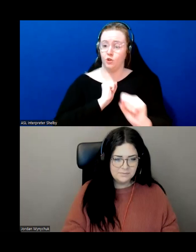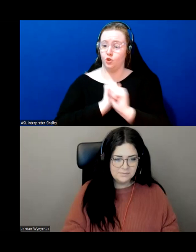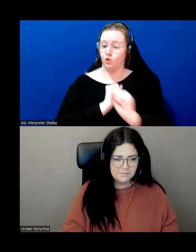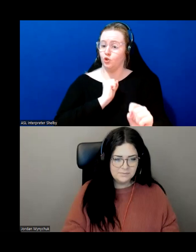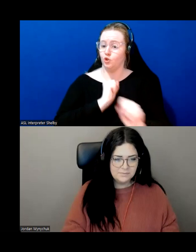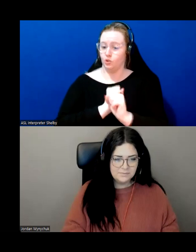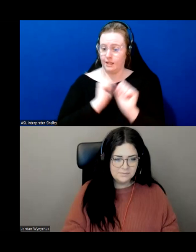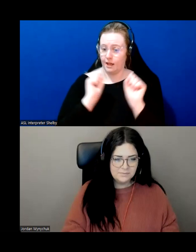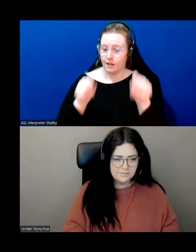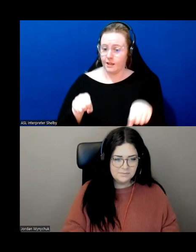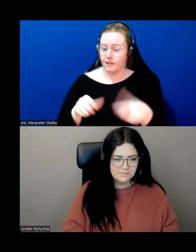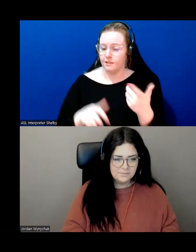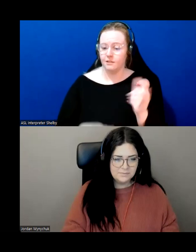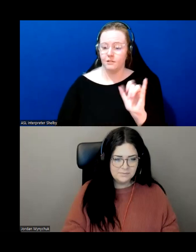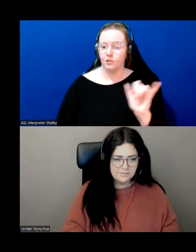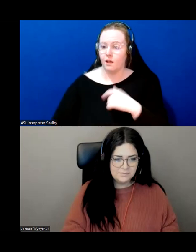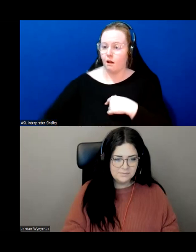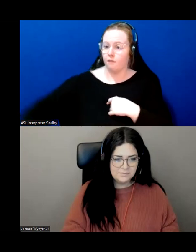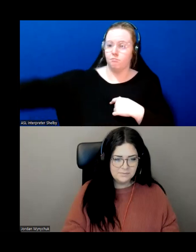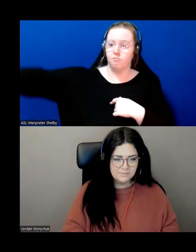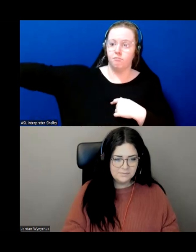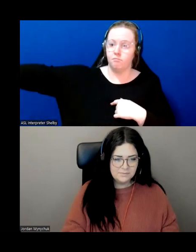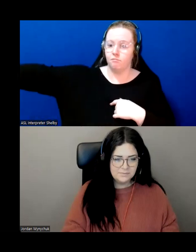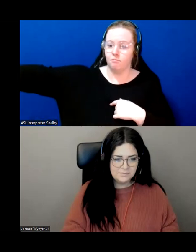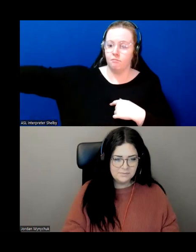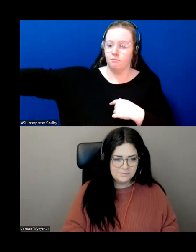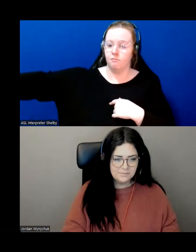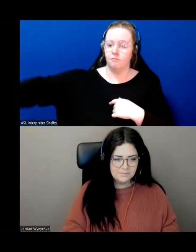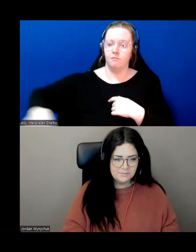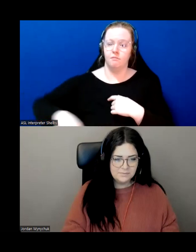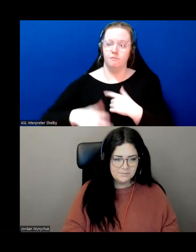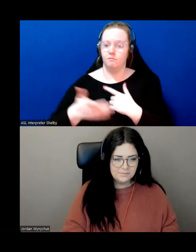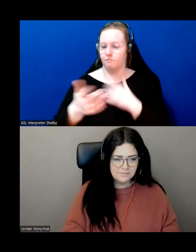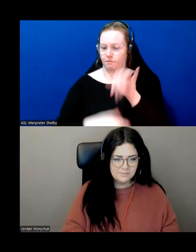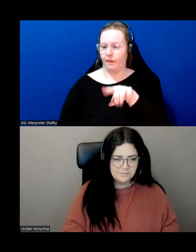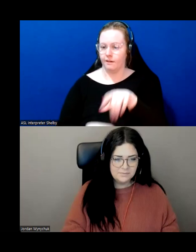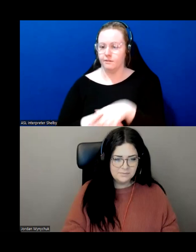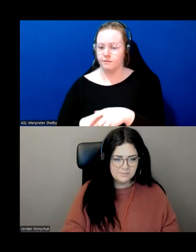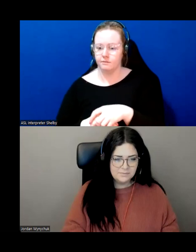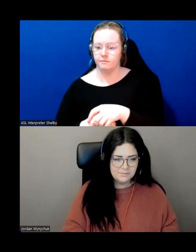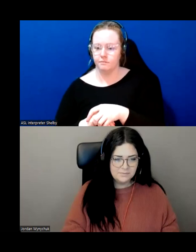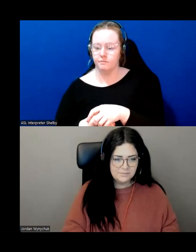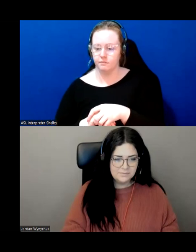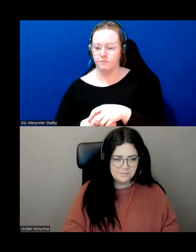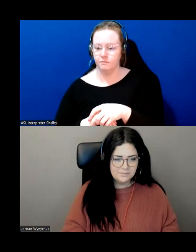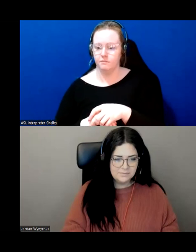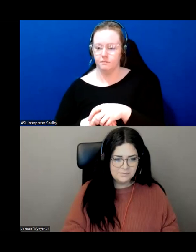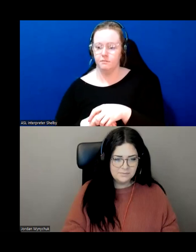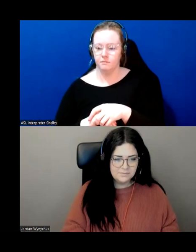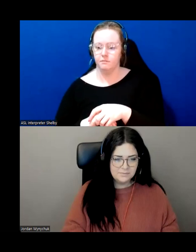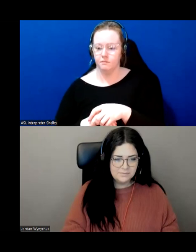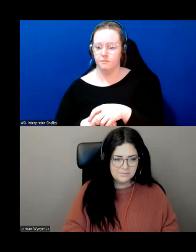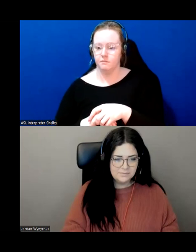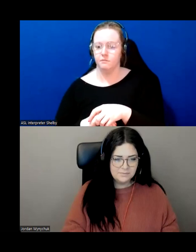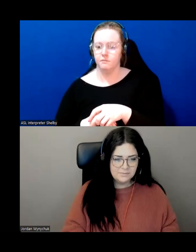like just reaching the arm out and you reach your body with it and just bring the arm across and then bring it bring it back